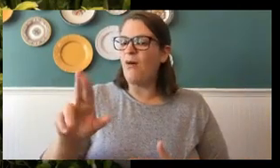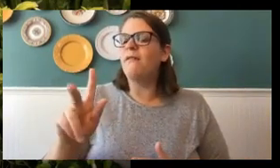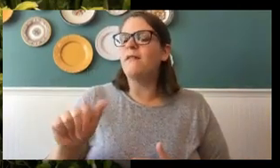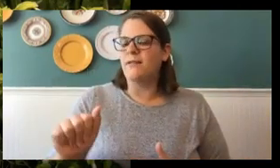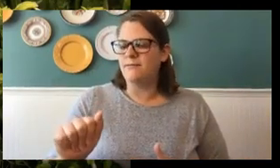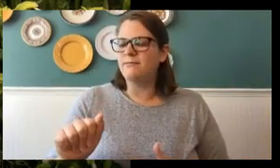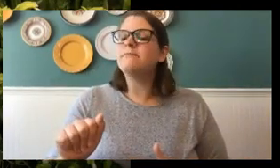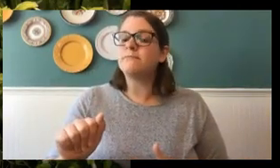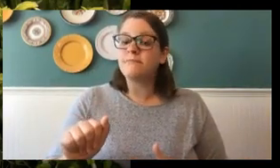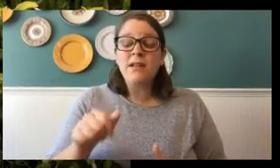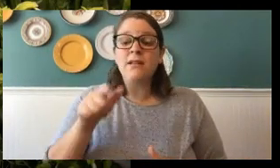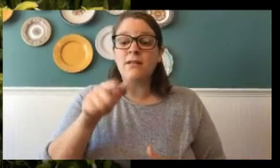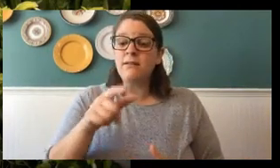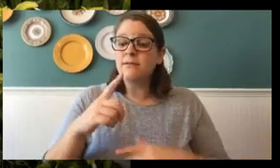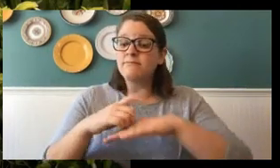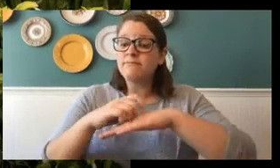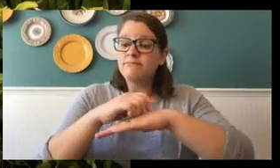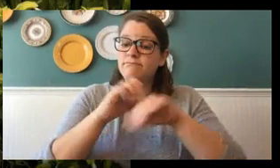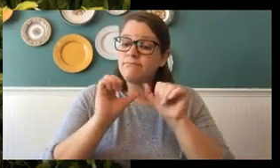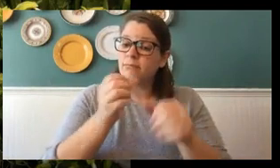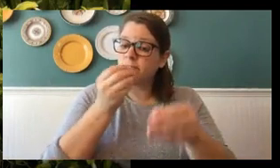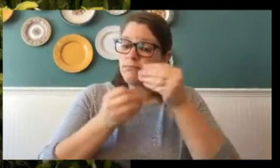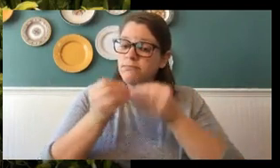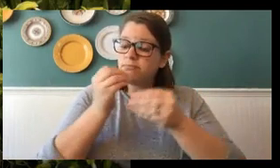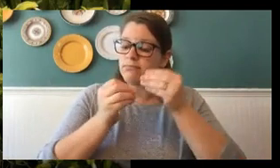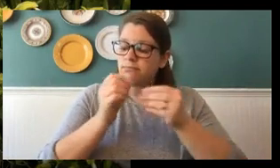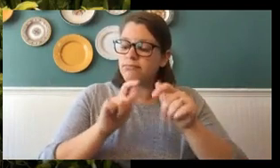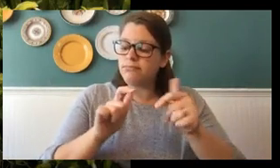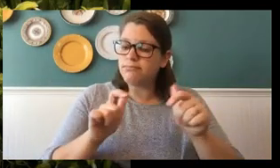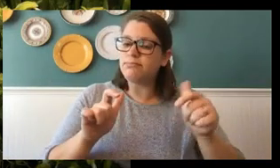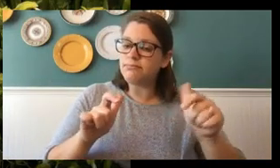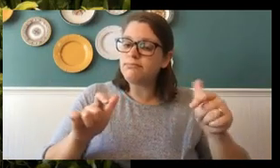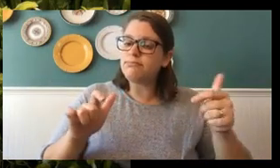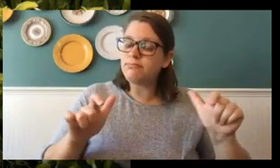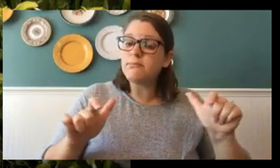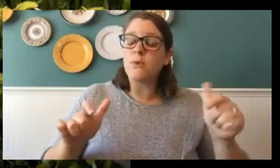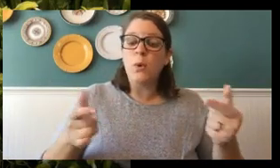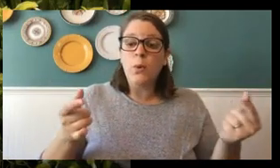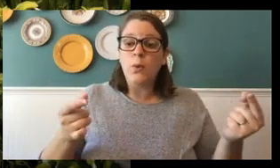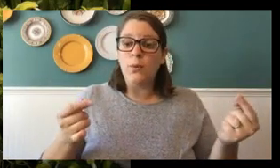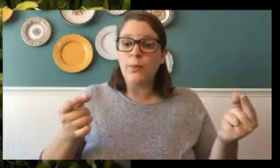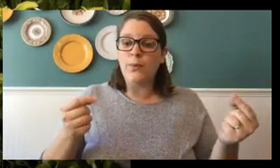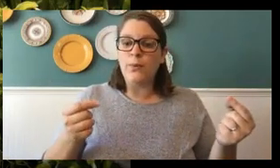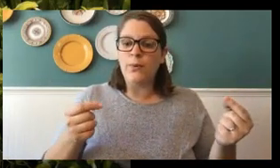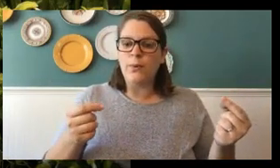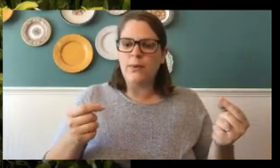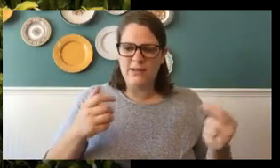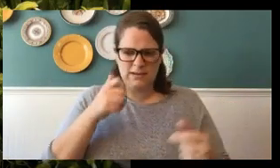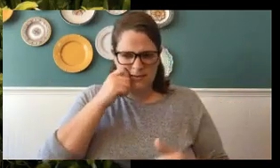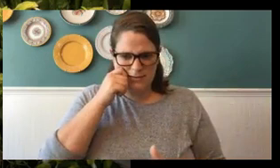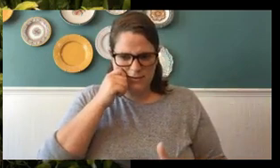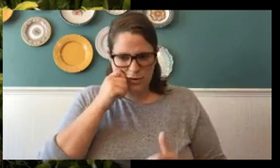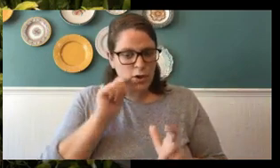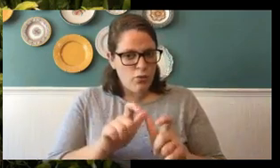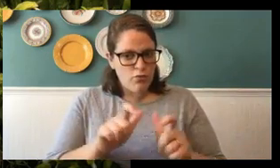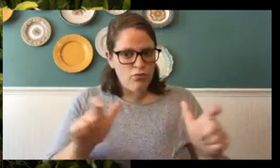this caterpillar continues to eat, it's going to grow. But as it grows, does its skin grow with